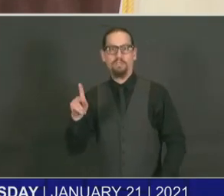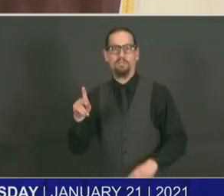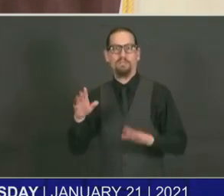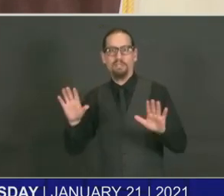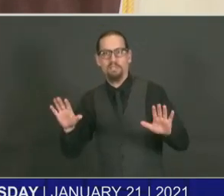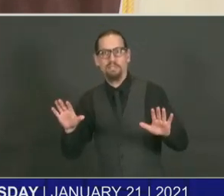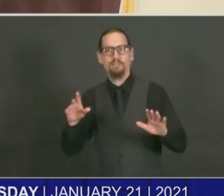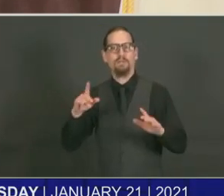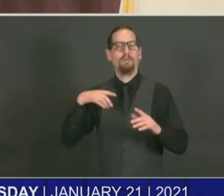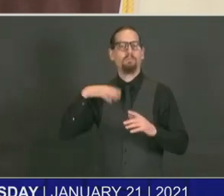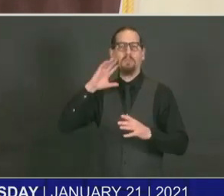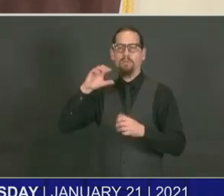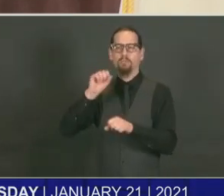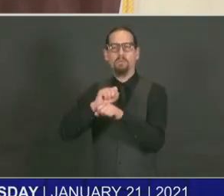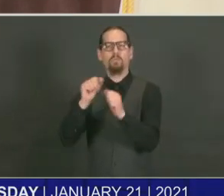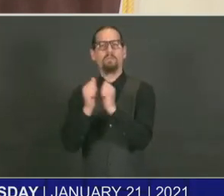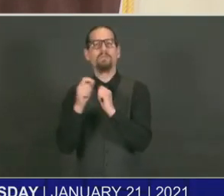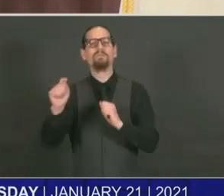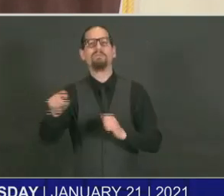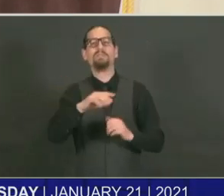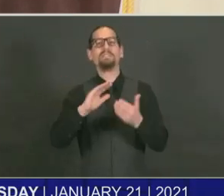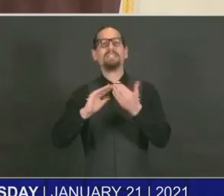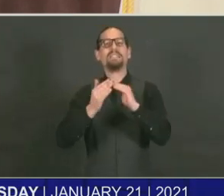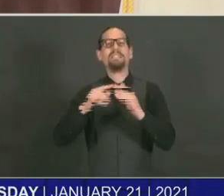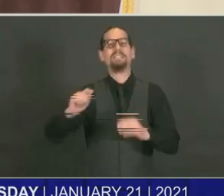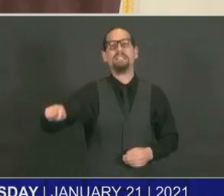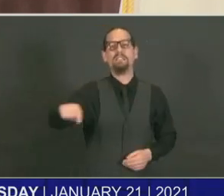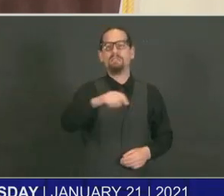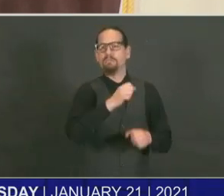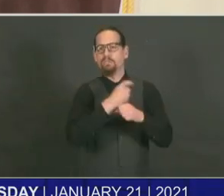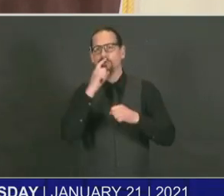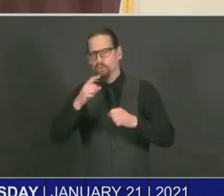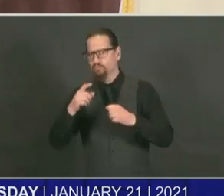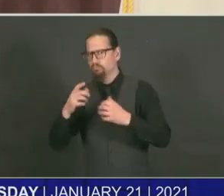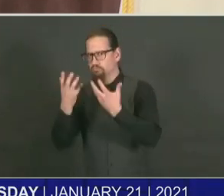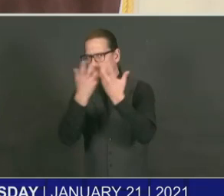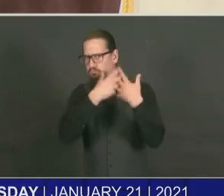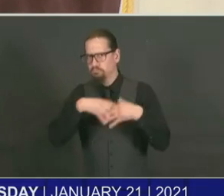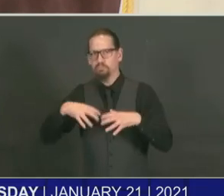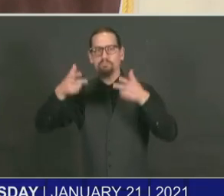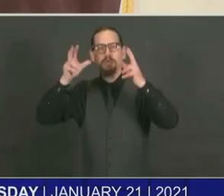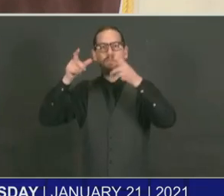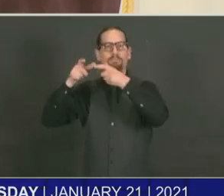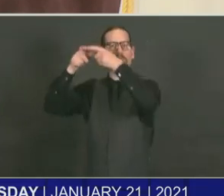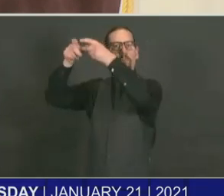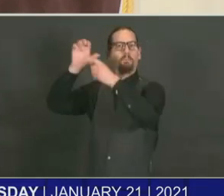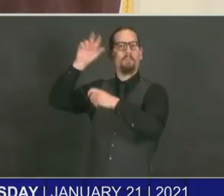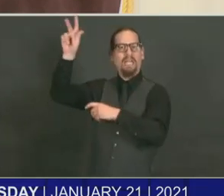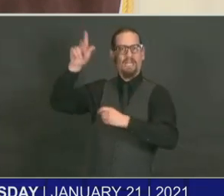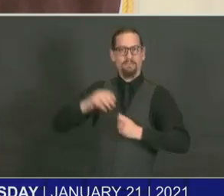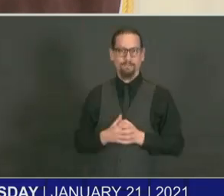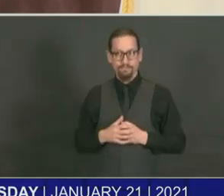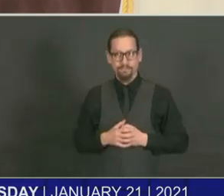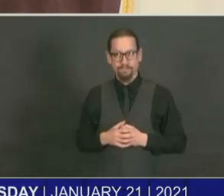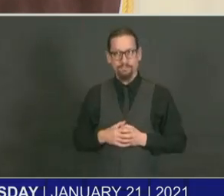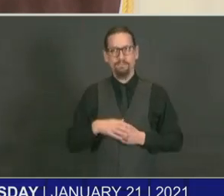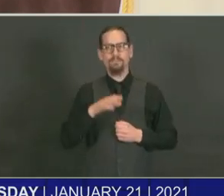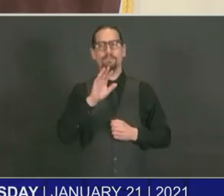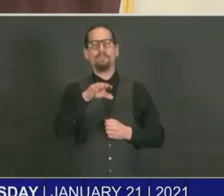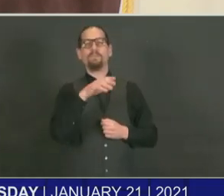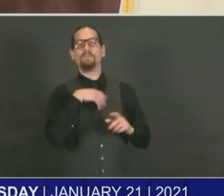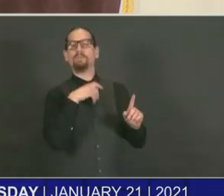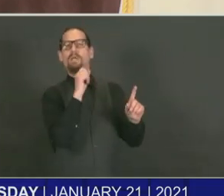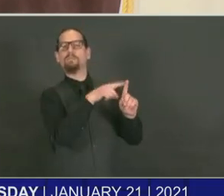in taking an approach that's best. Have you spoken to the hospitals at all about the